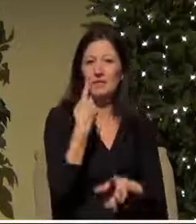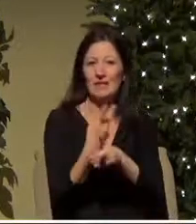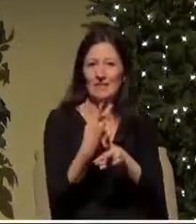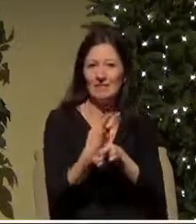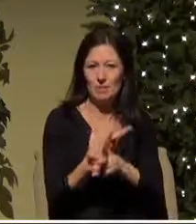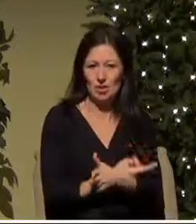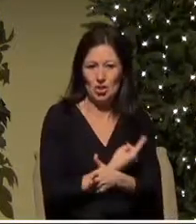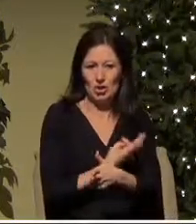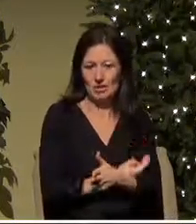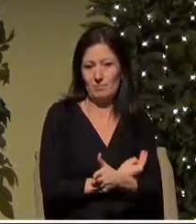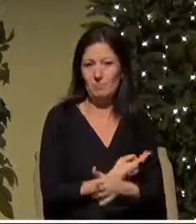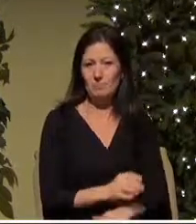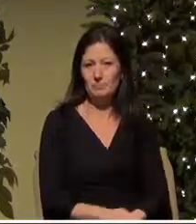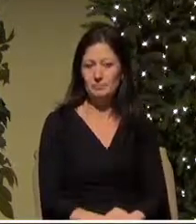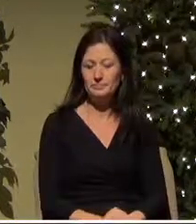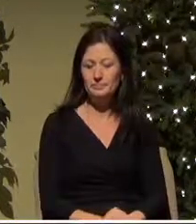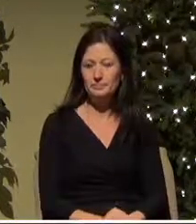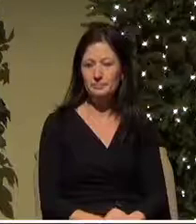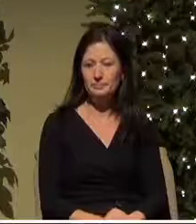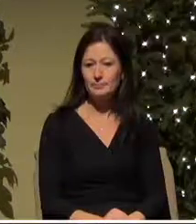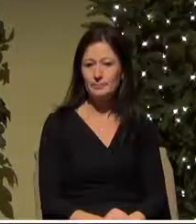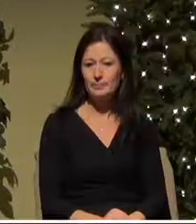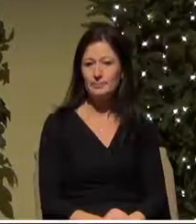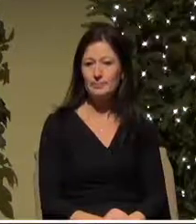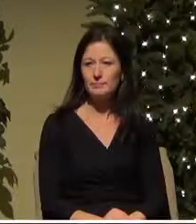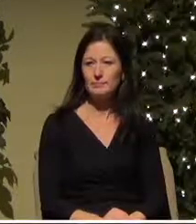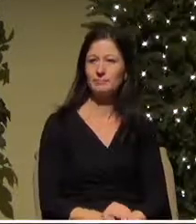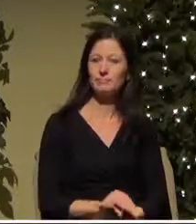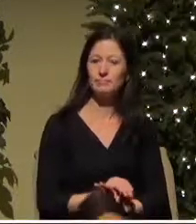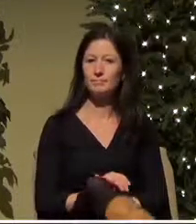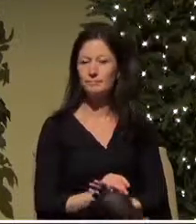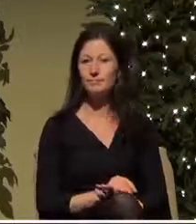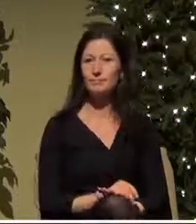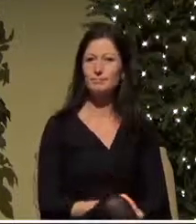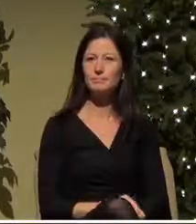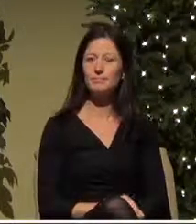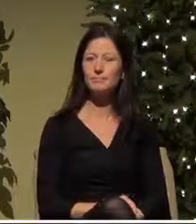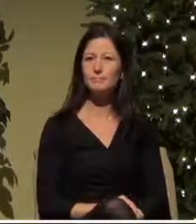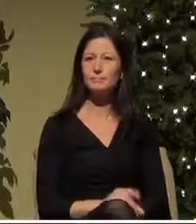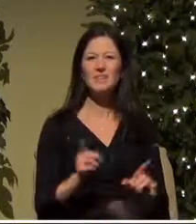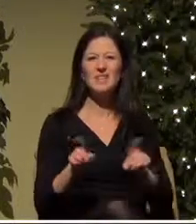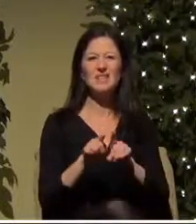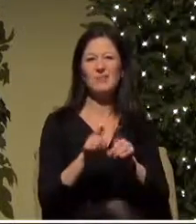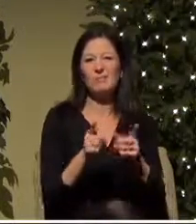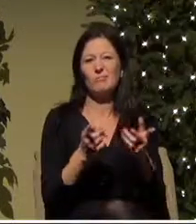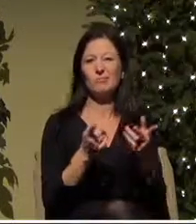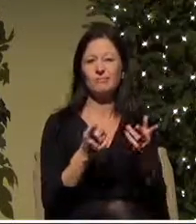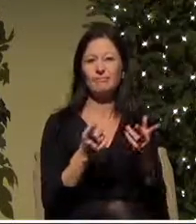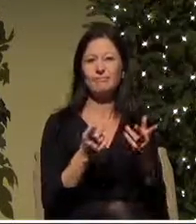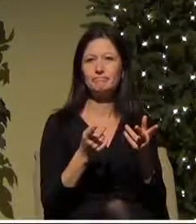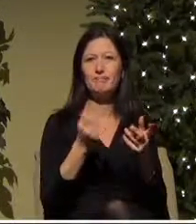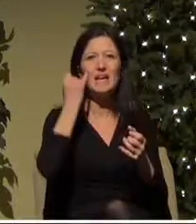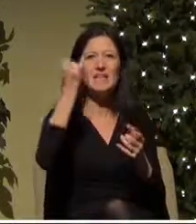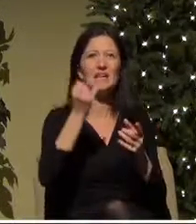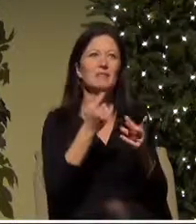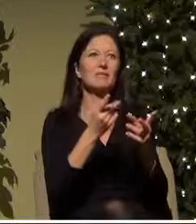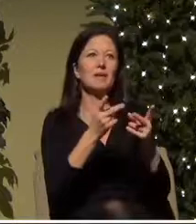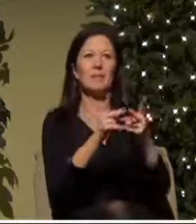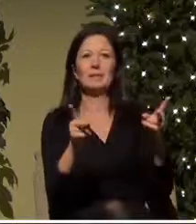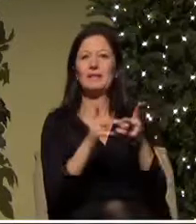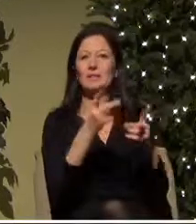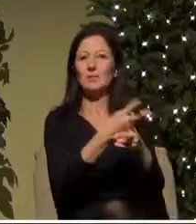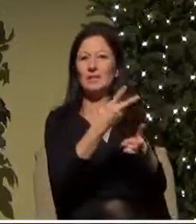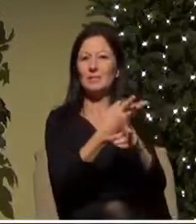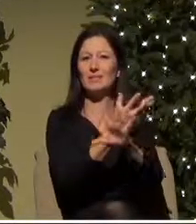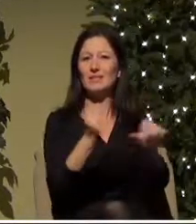near the town for trade and for economy now they probably weren't expected back during